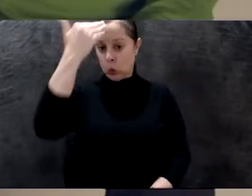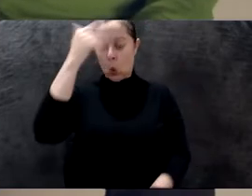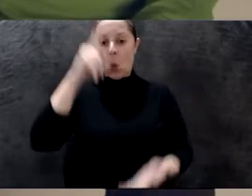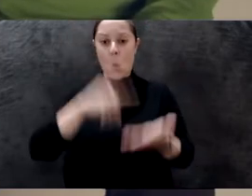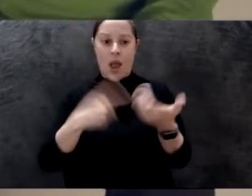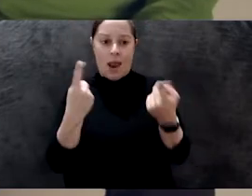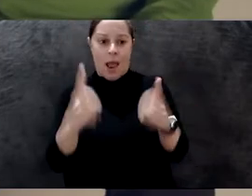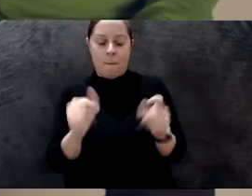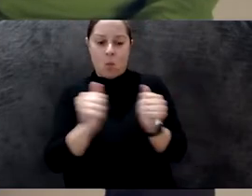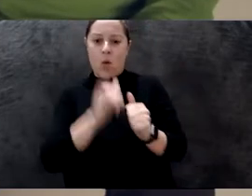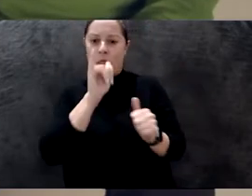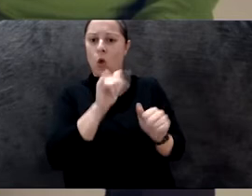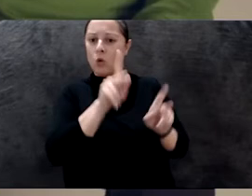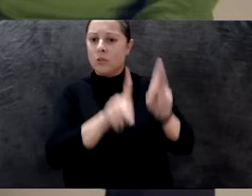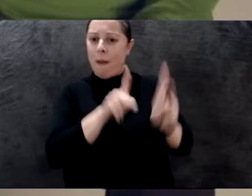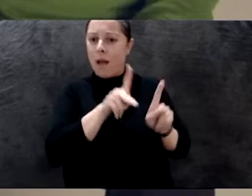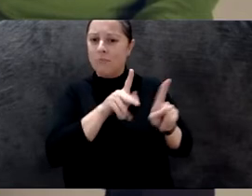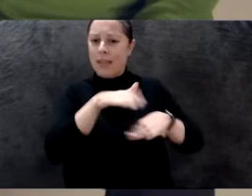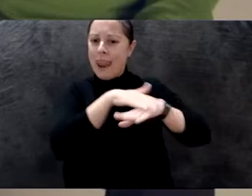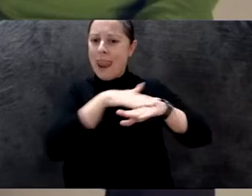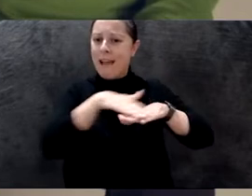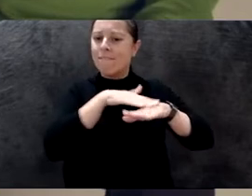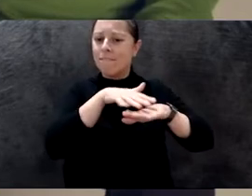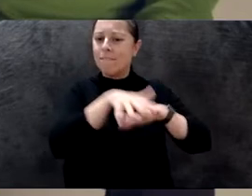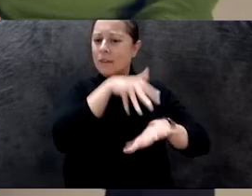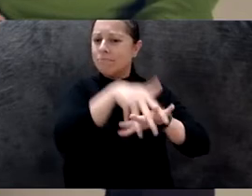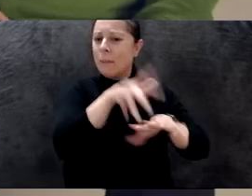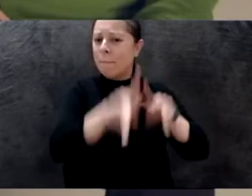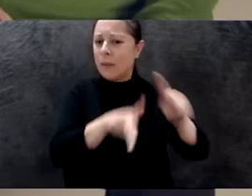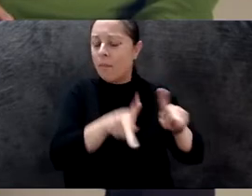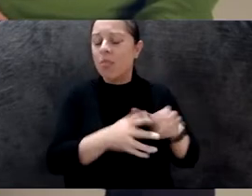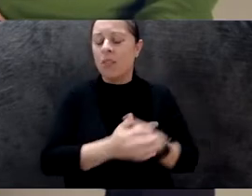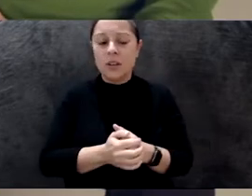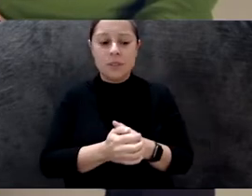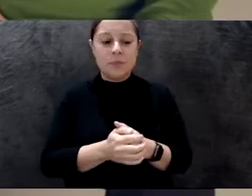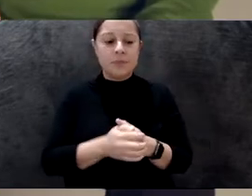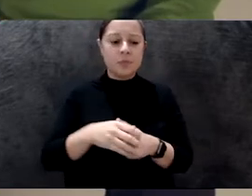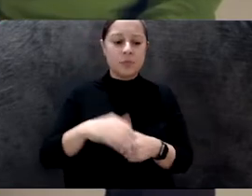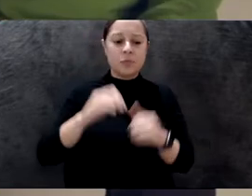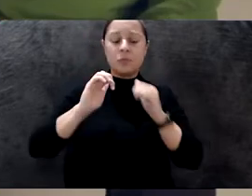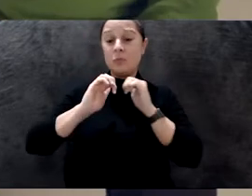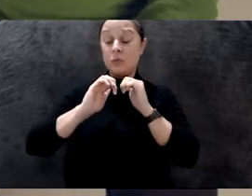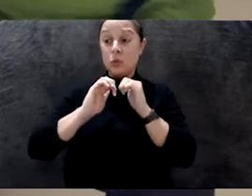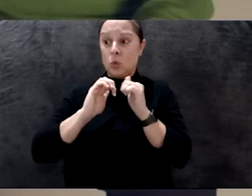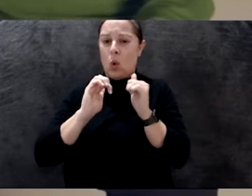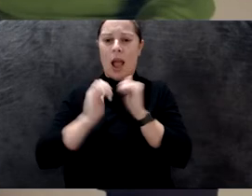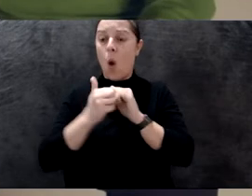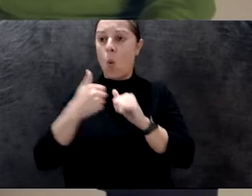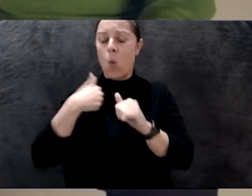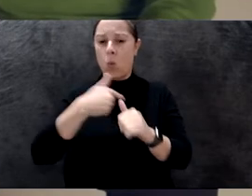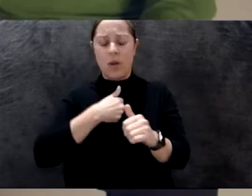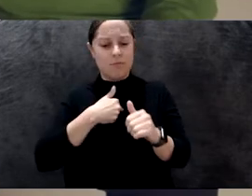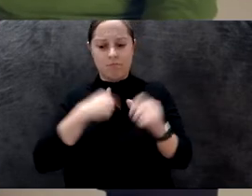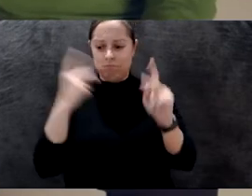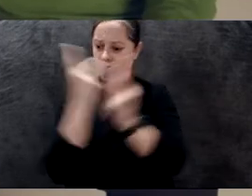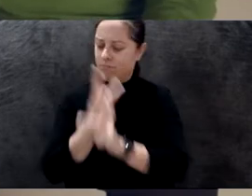Besides extractivism, ideas of acquiring that knowledge with biopiracy, also is quite, you know, they're